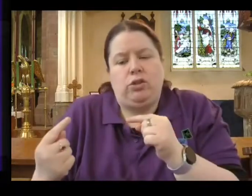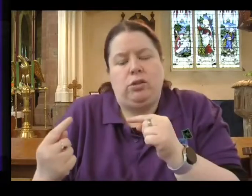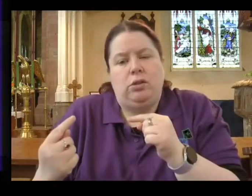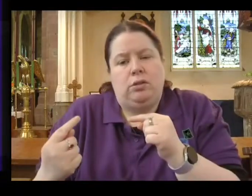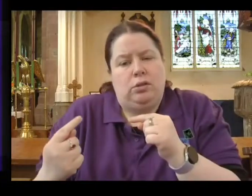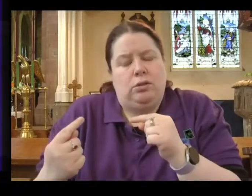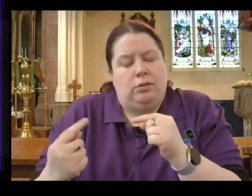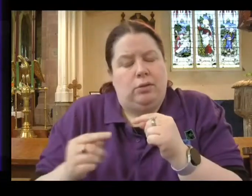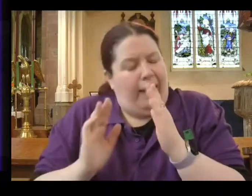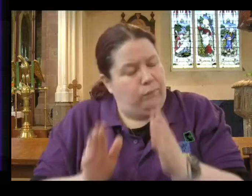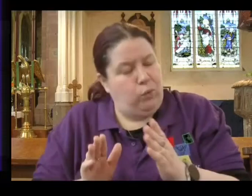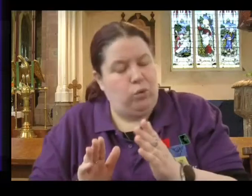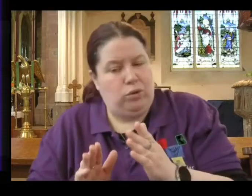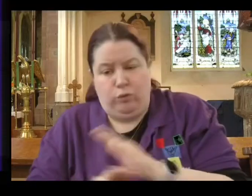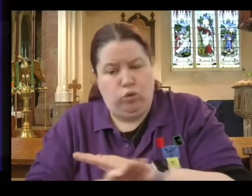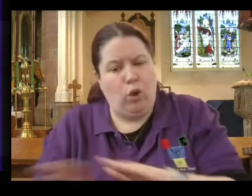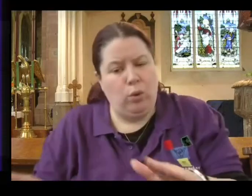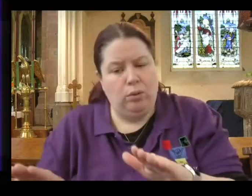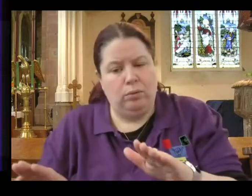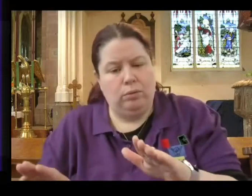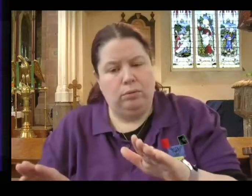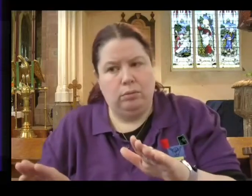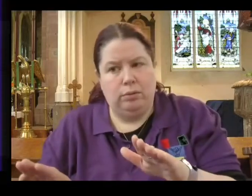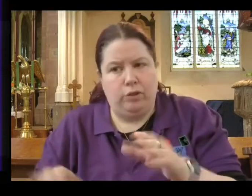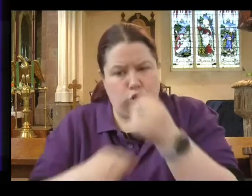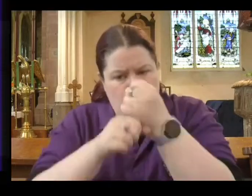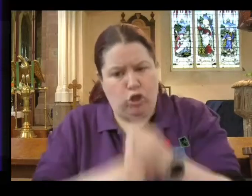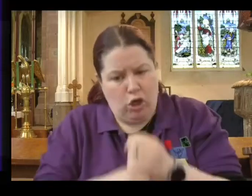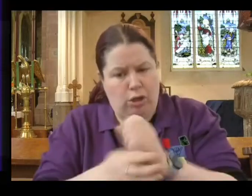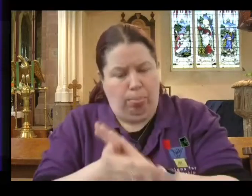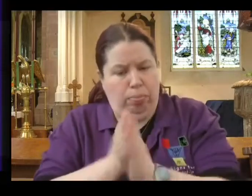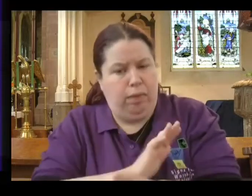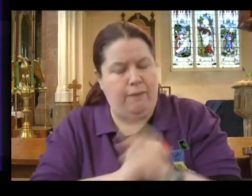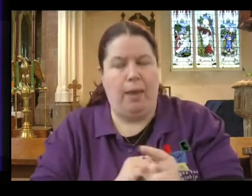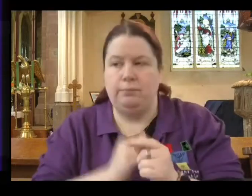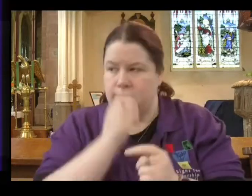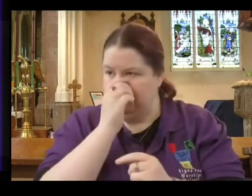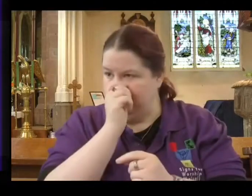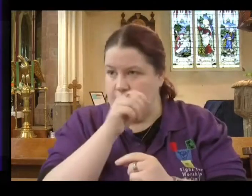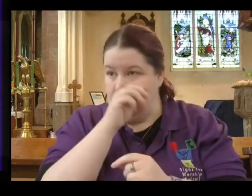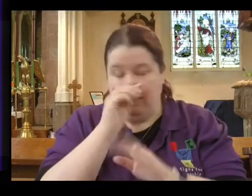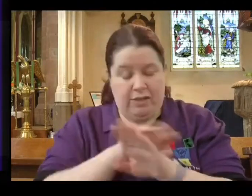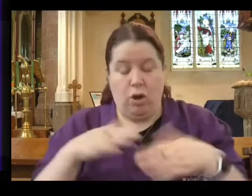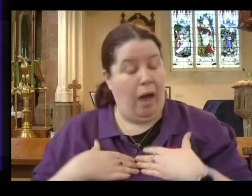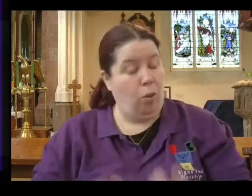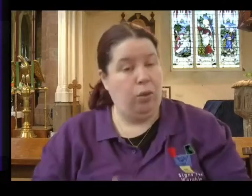by it. And that can be very, very unhealthy. So compromise can cause a church to die.